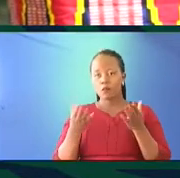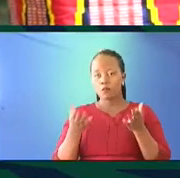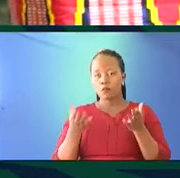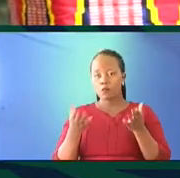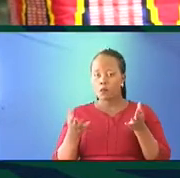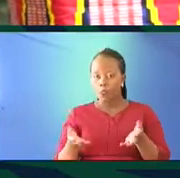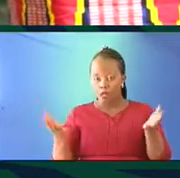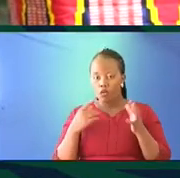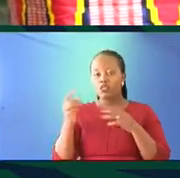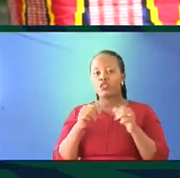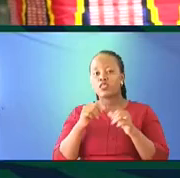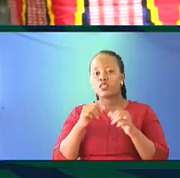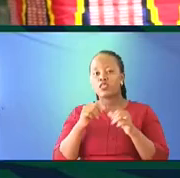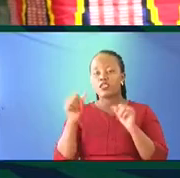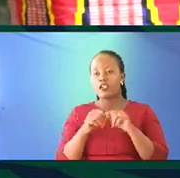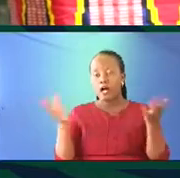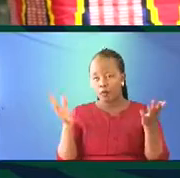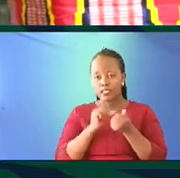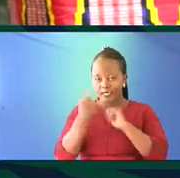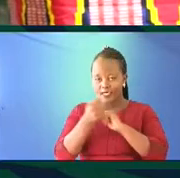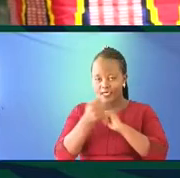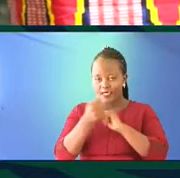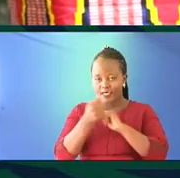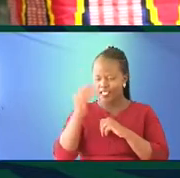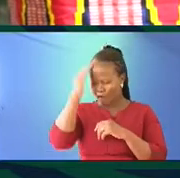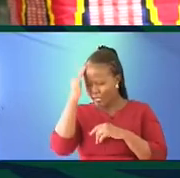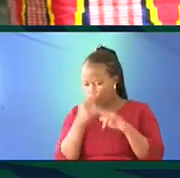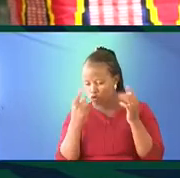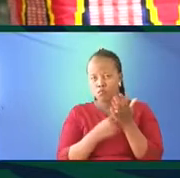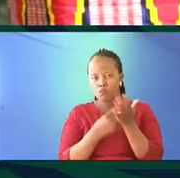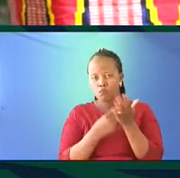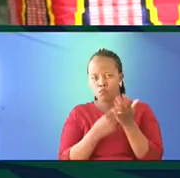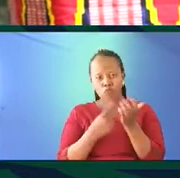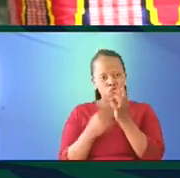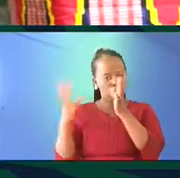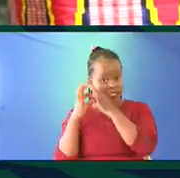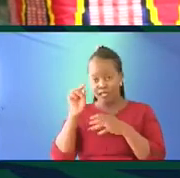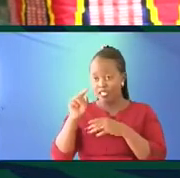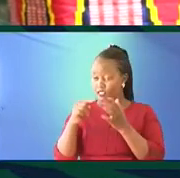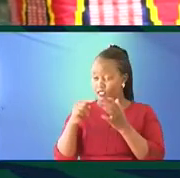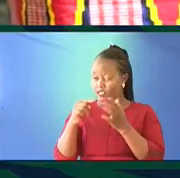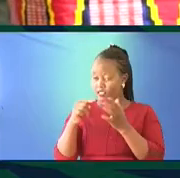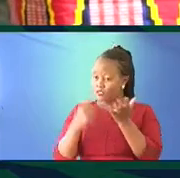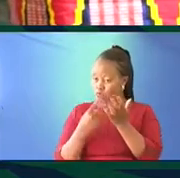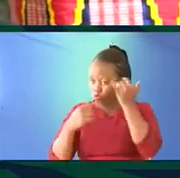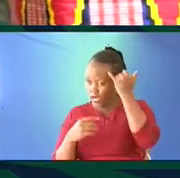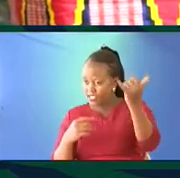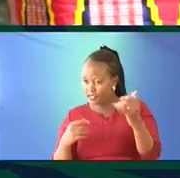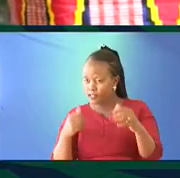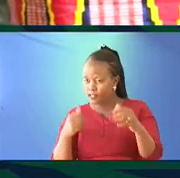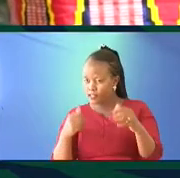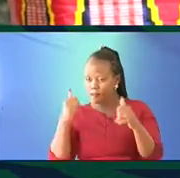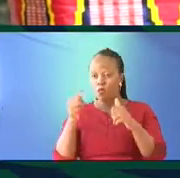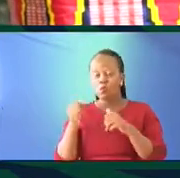talking about decolonizing, we need to decolonize our minds from that idea. Because that is a European idea. It is an idea